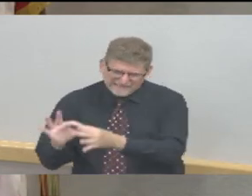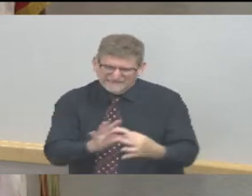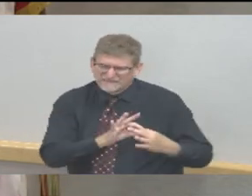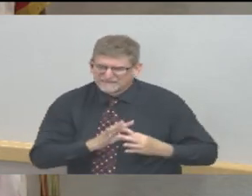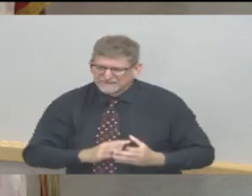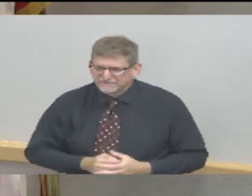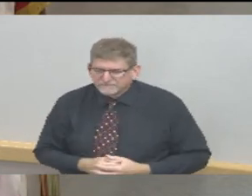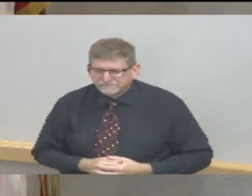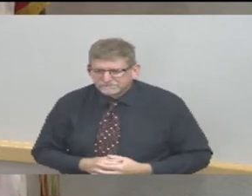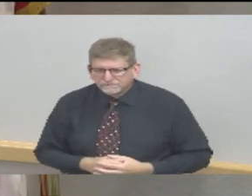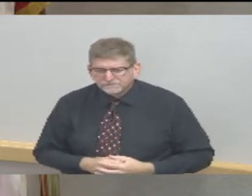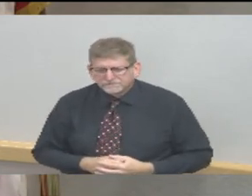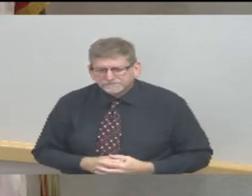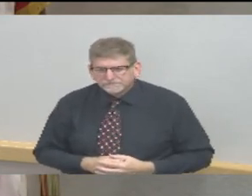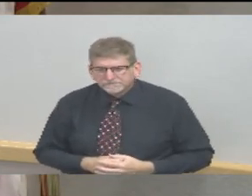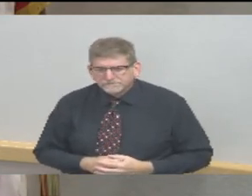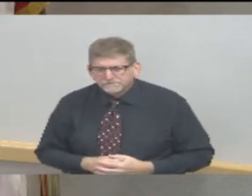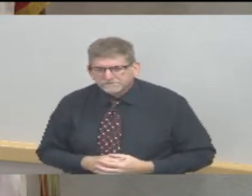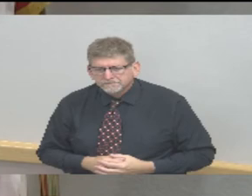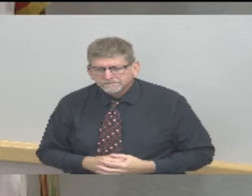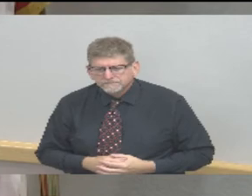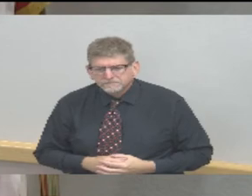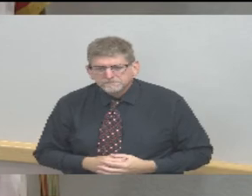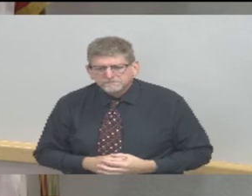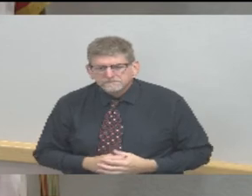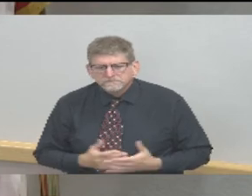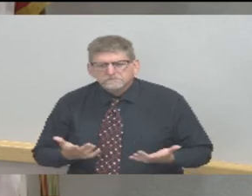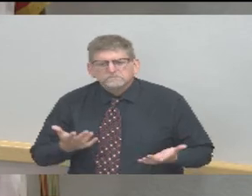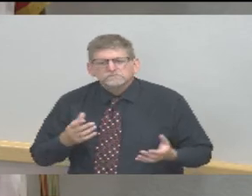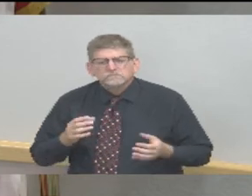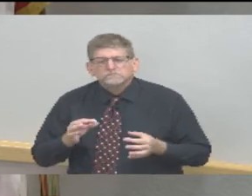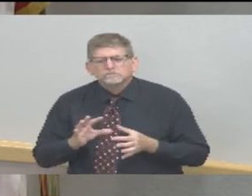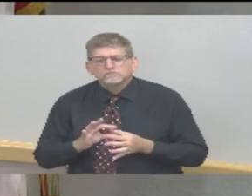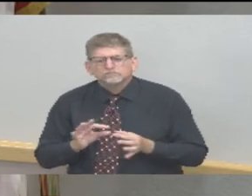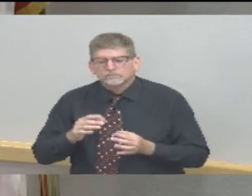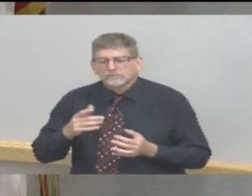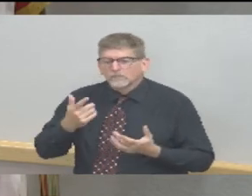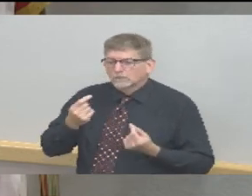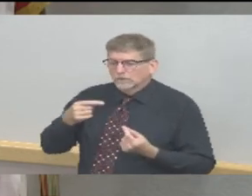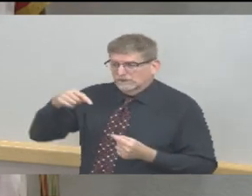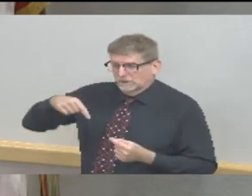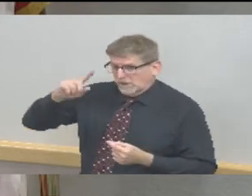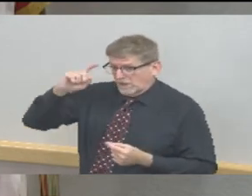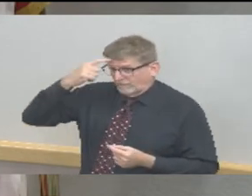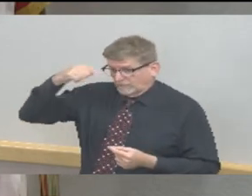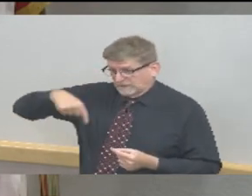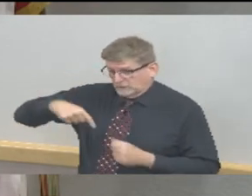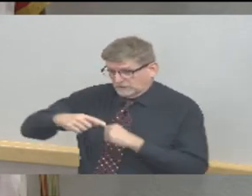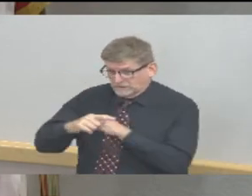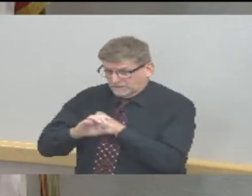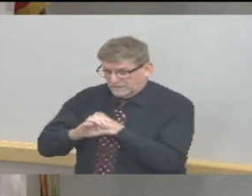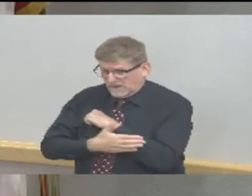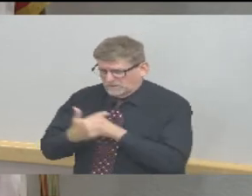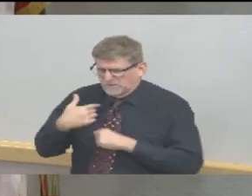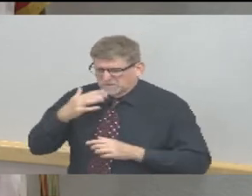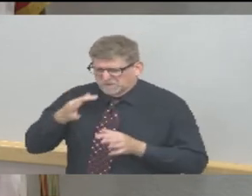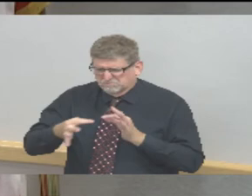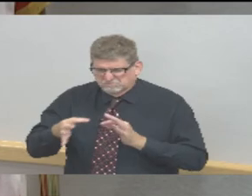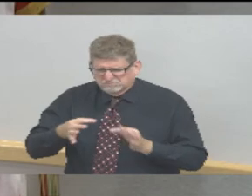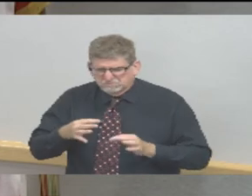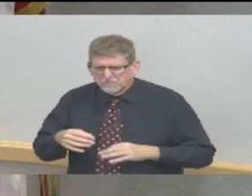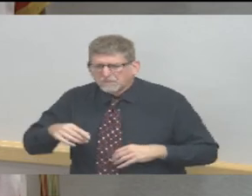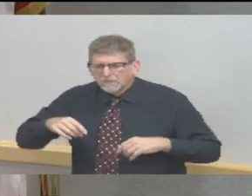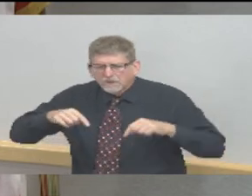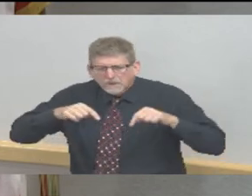happening in county government and city government alike. We are all planning to open our doors as much as we